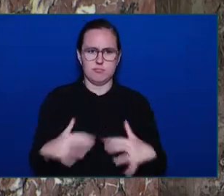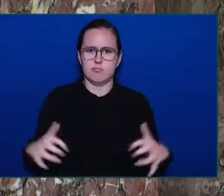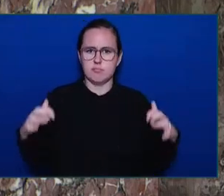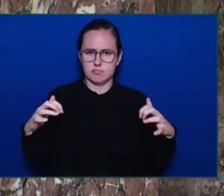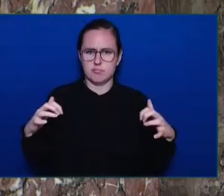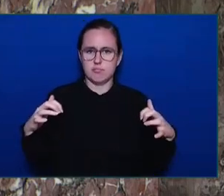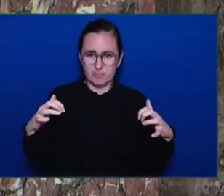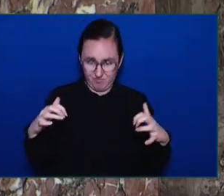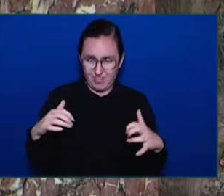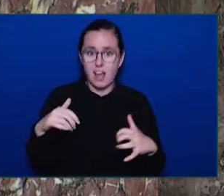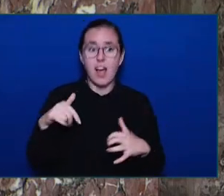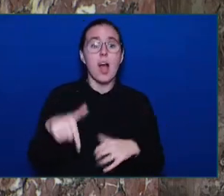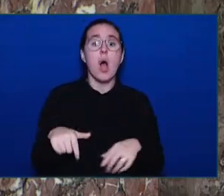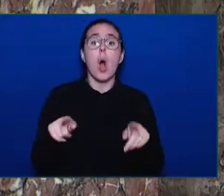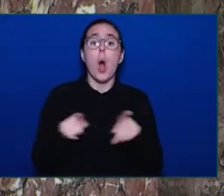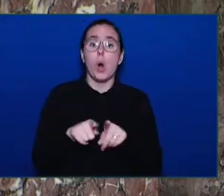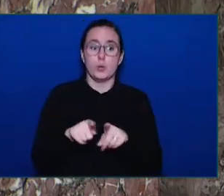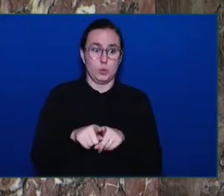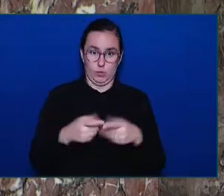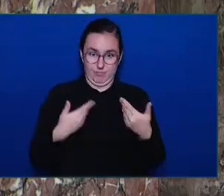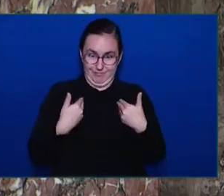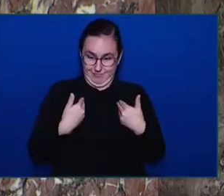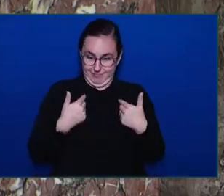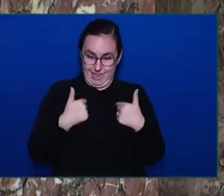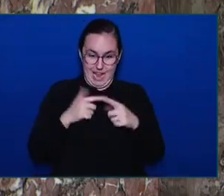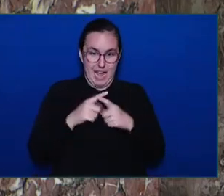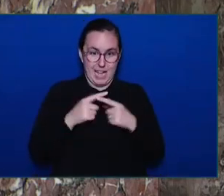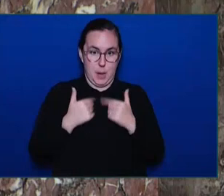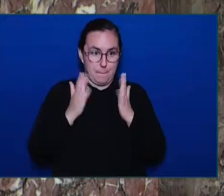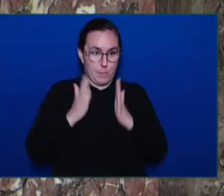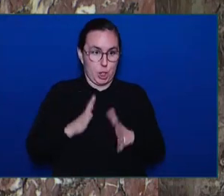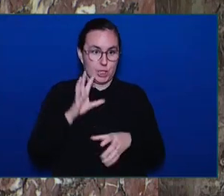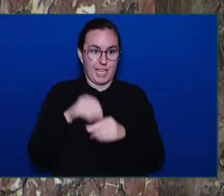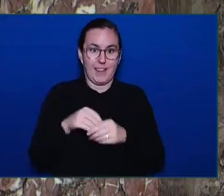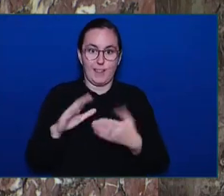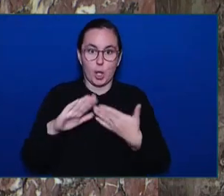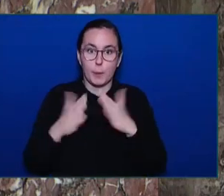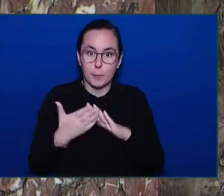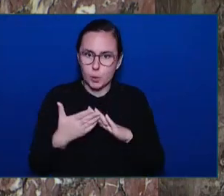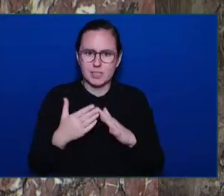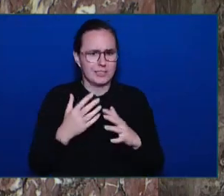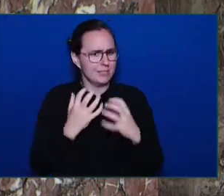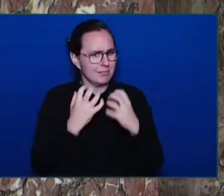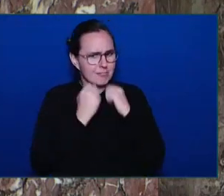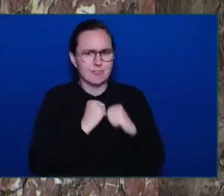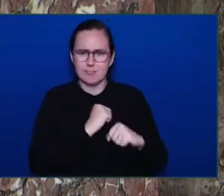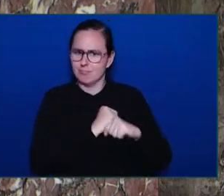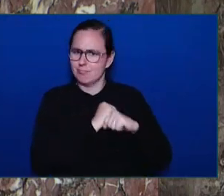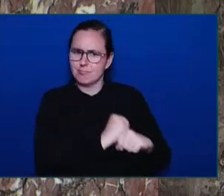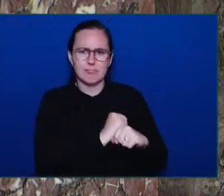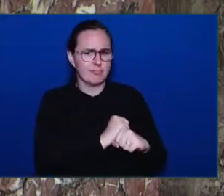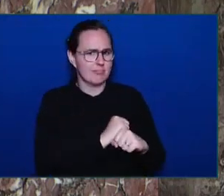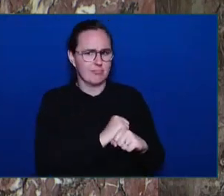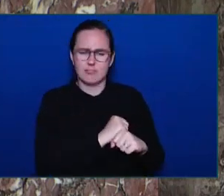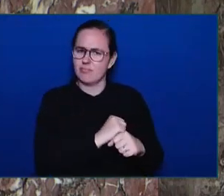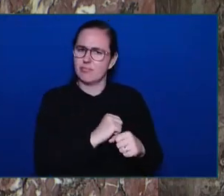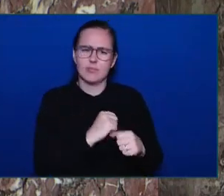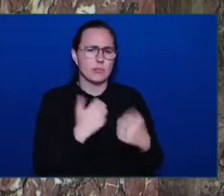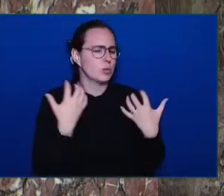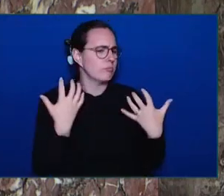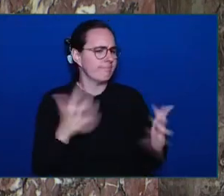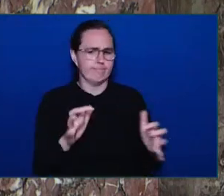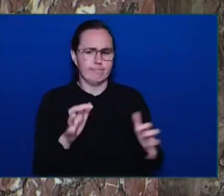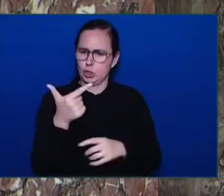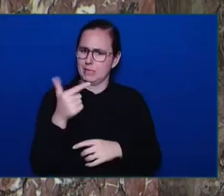stand up against gender-based violence in all its forms. It happens in communities of every kind across our province.